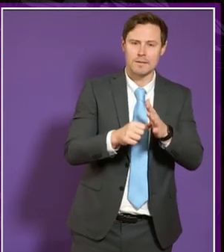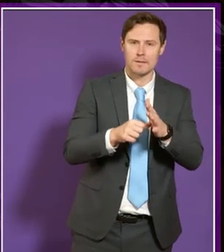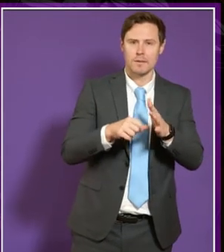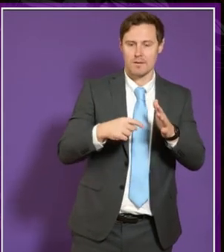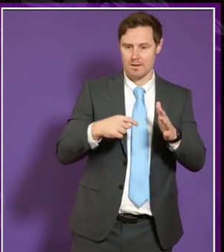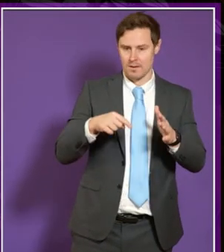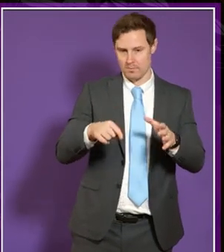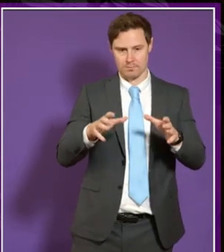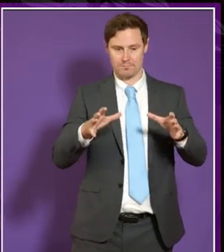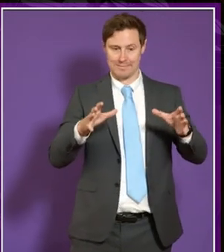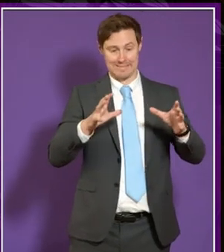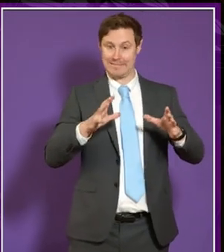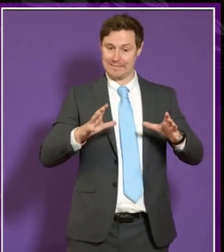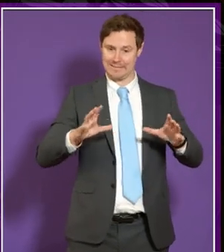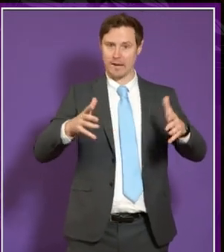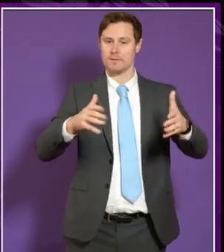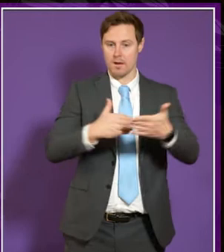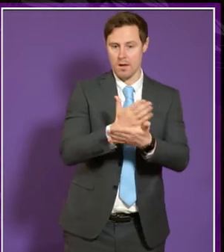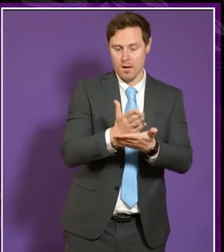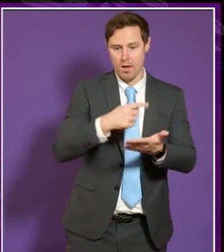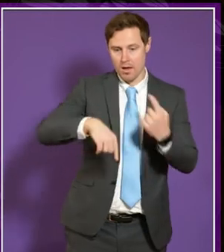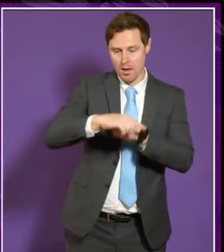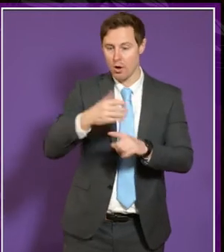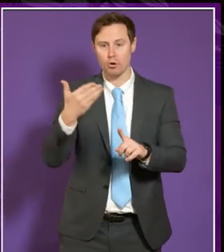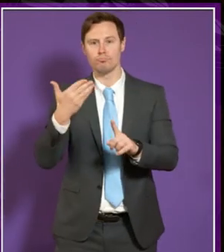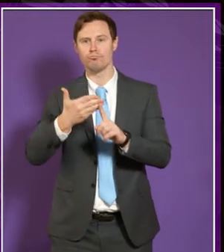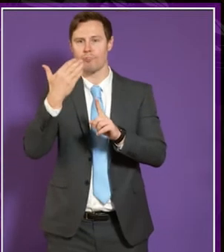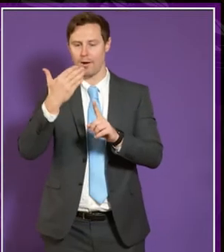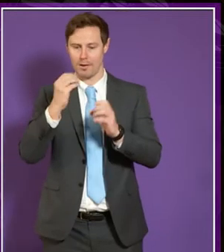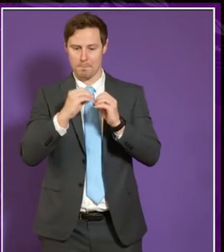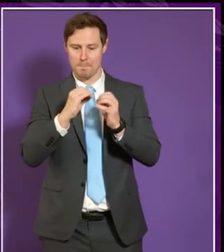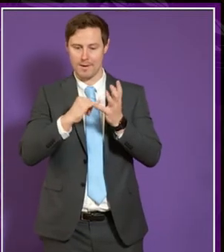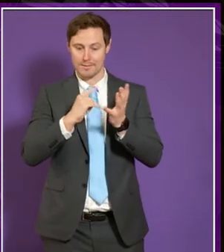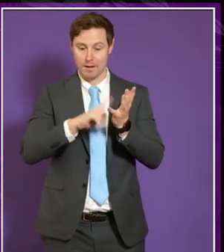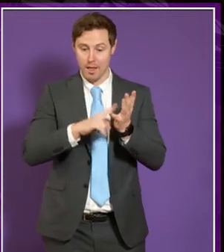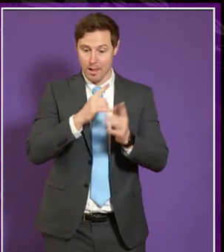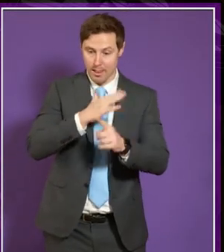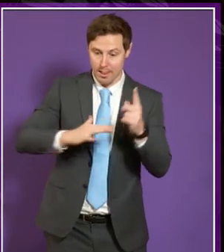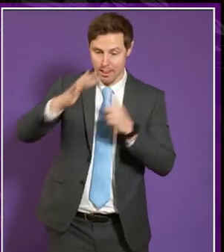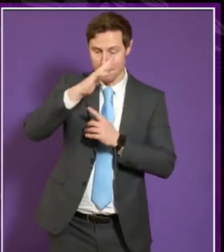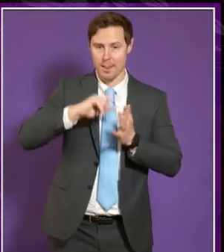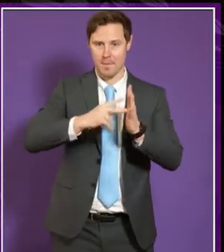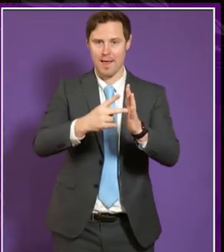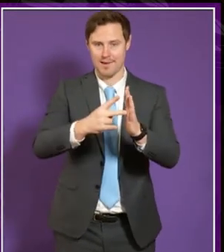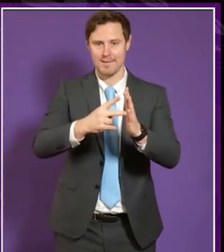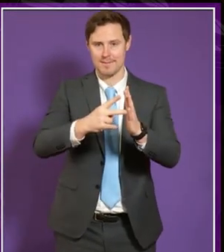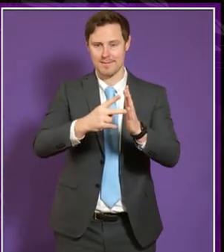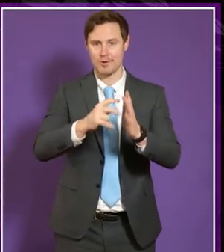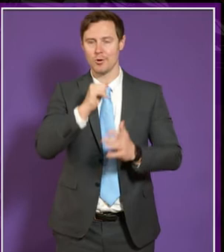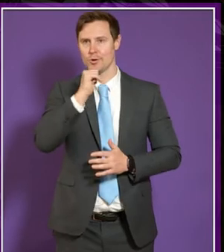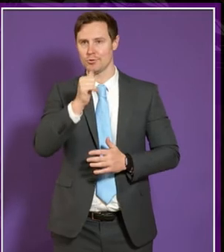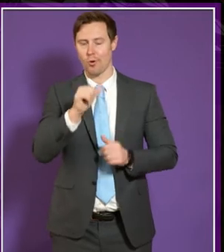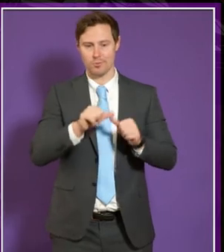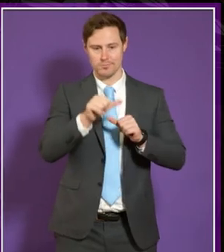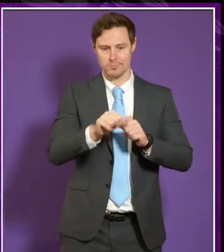sector to recognize the bsl plan as something that extends beyond the mere support